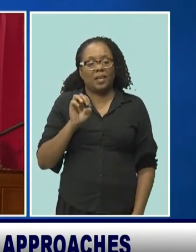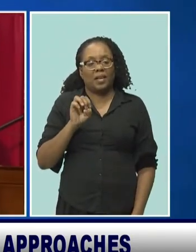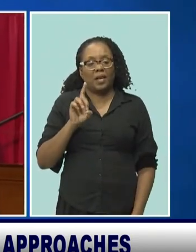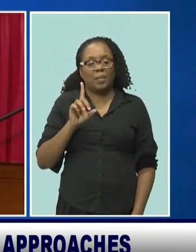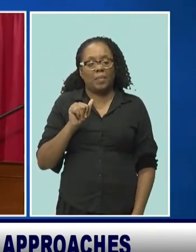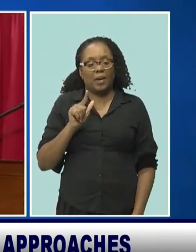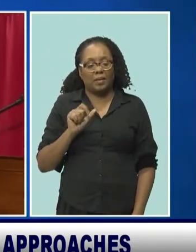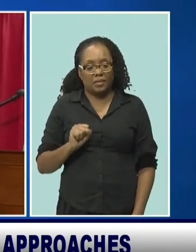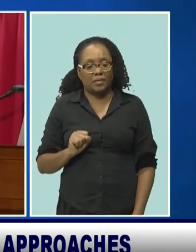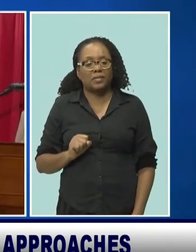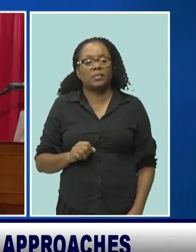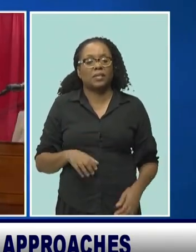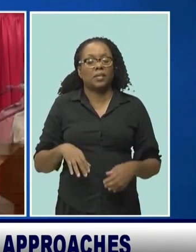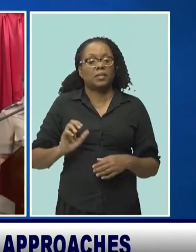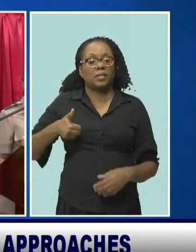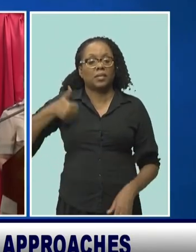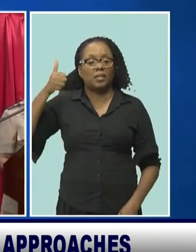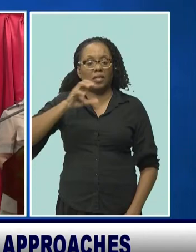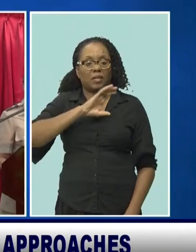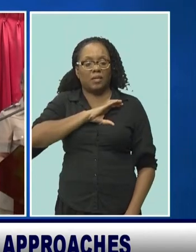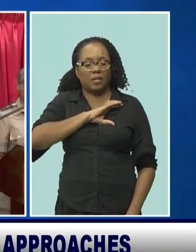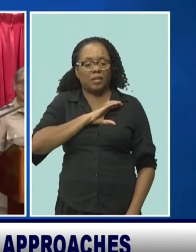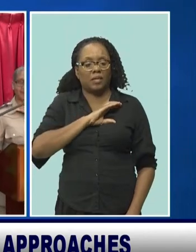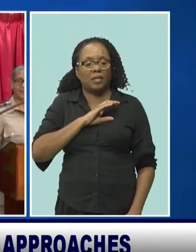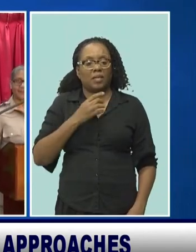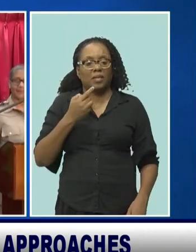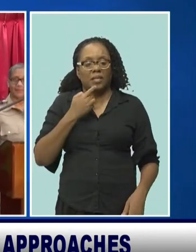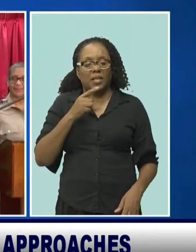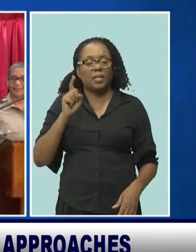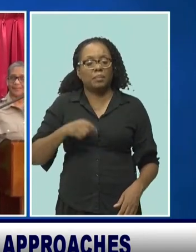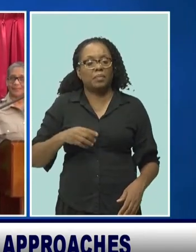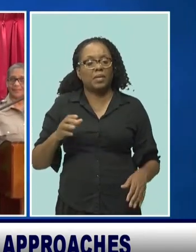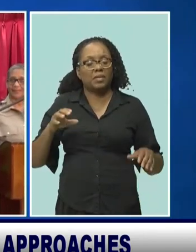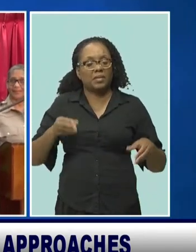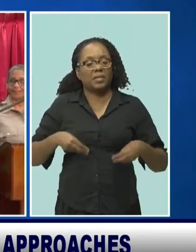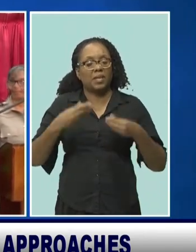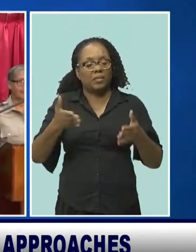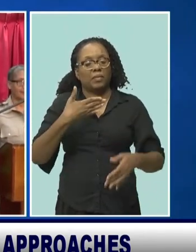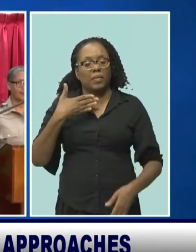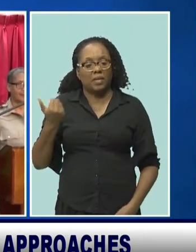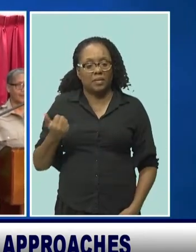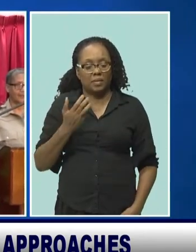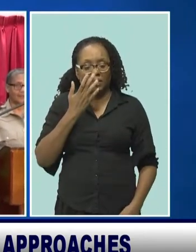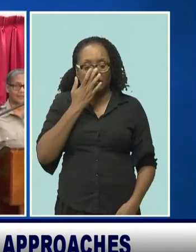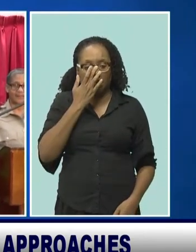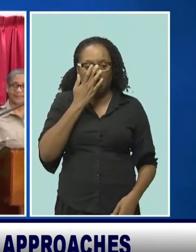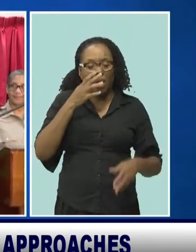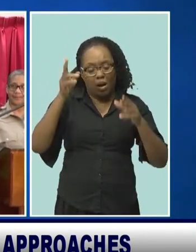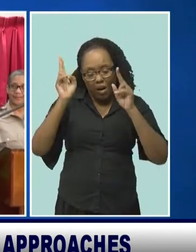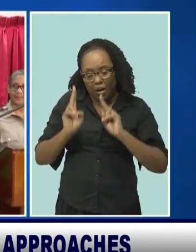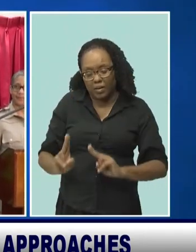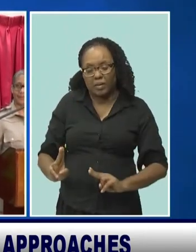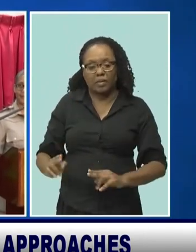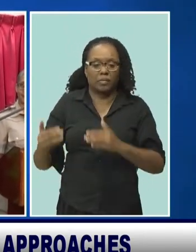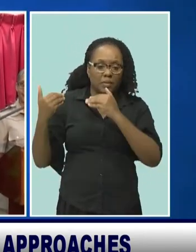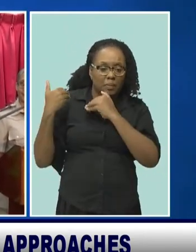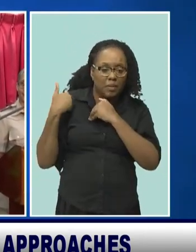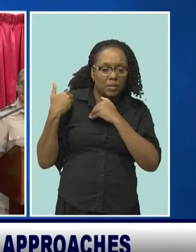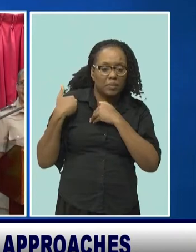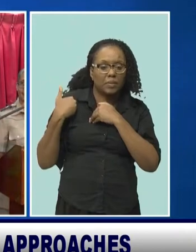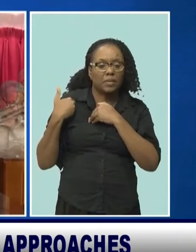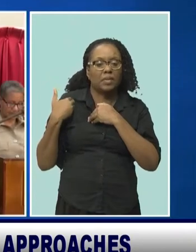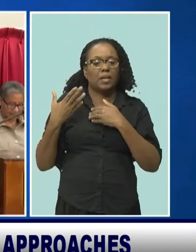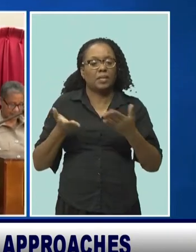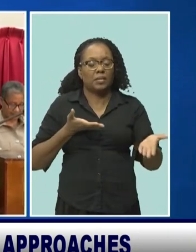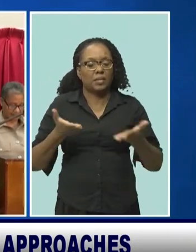Boyce, impressed on the officers to continue to give up their best. Mr. Boyce says honor, duty, and service are dear to the service.